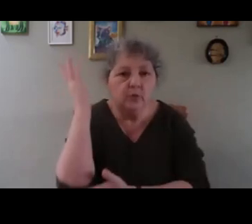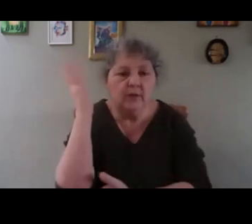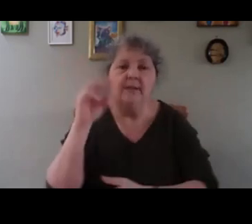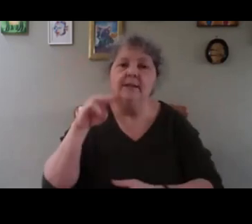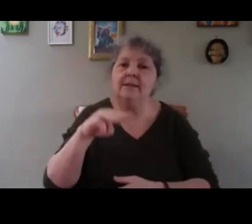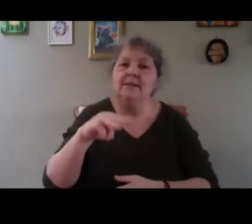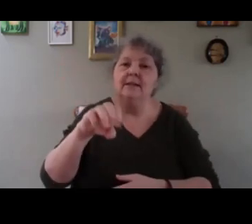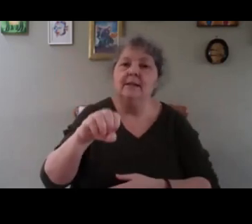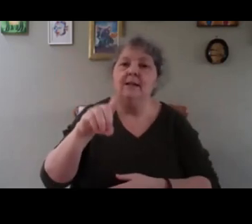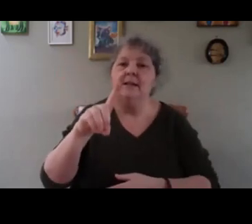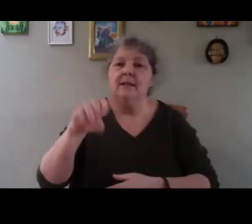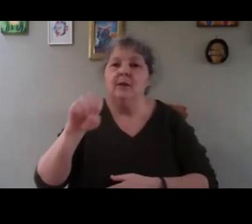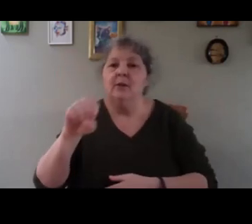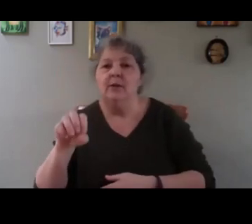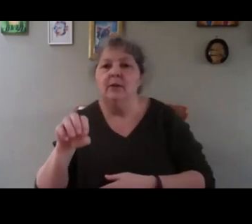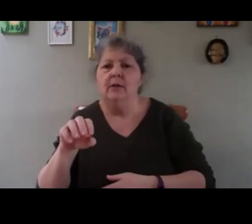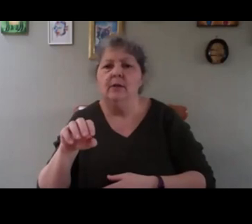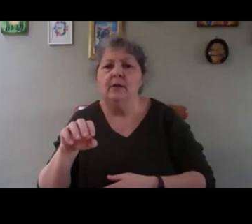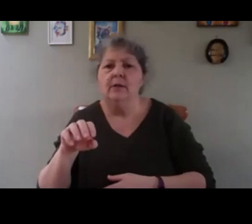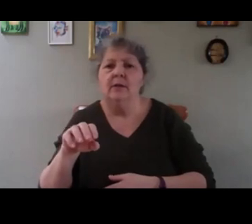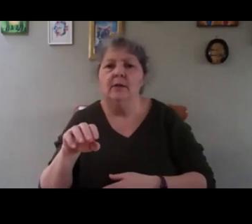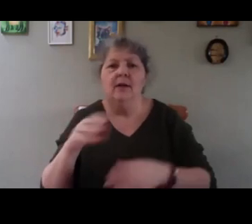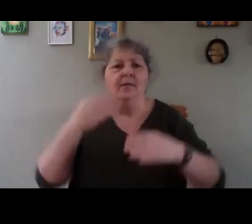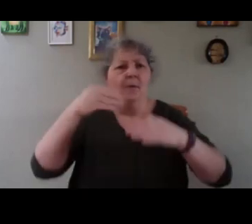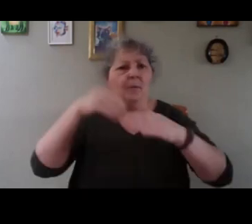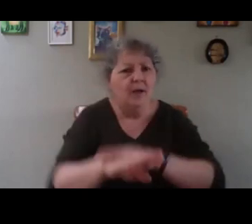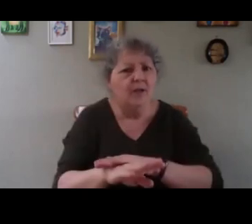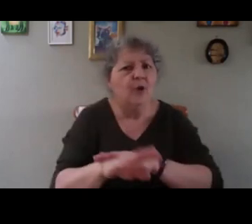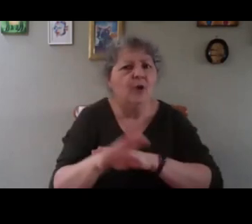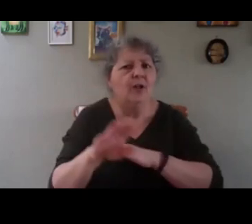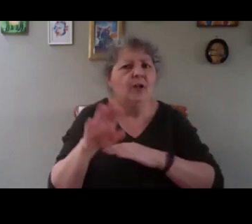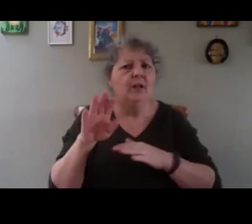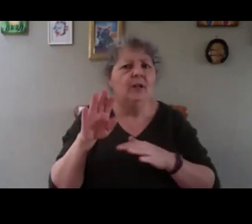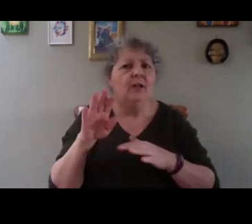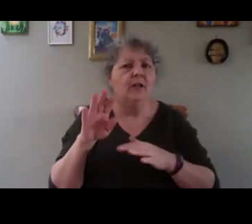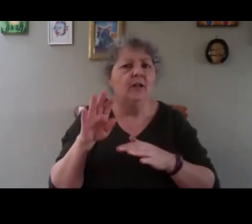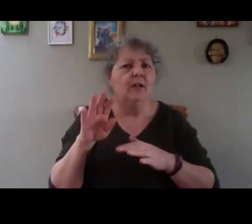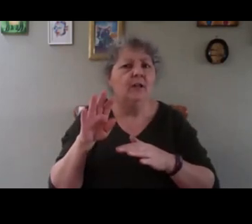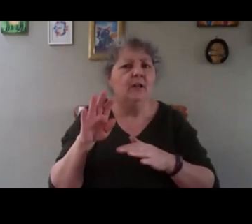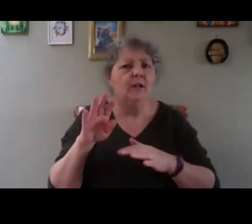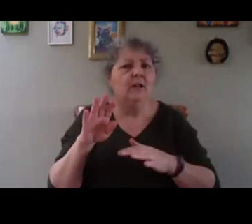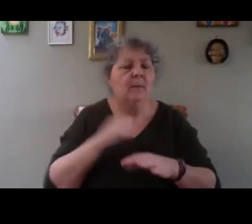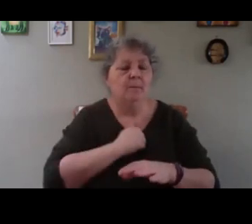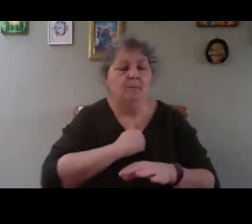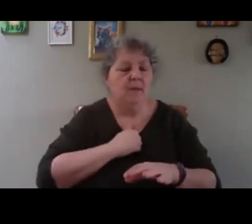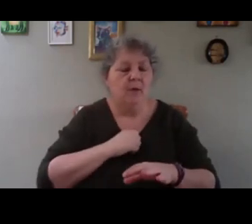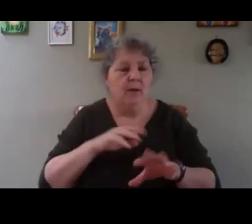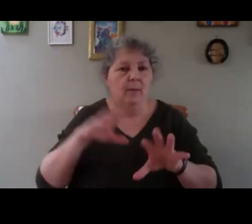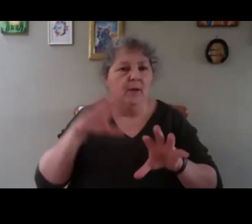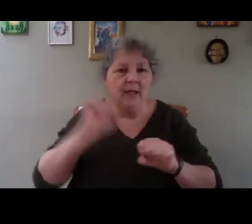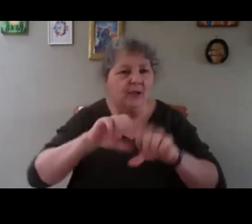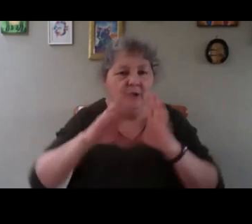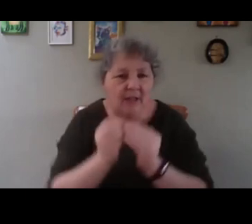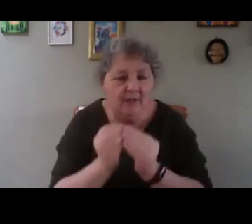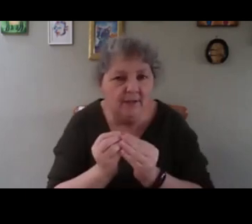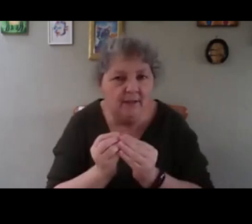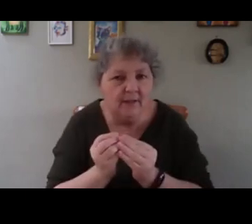have bird boxes, I have a polytunnel. We have a place for the pig as well from